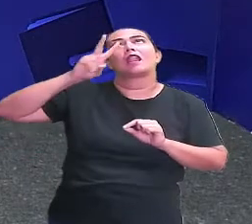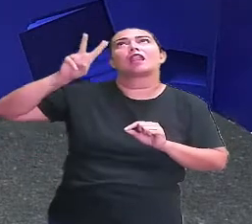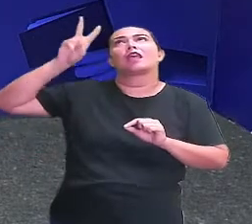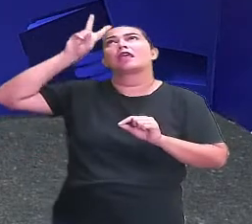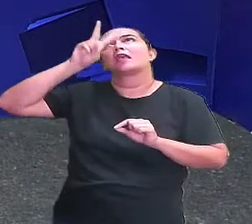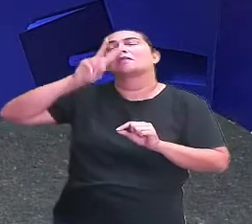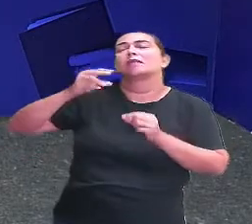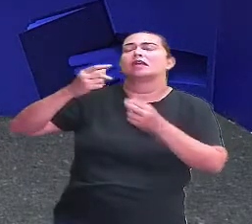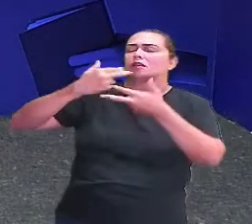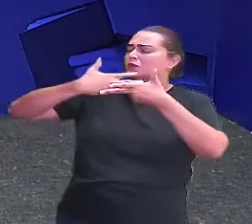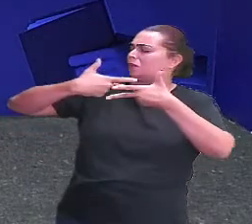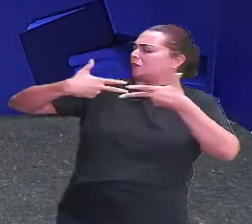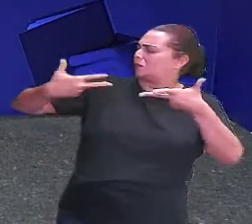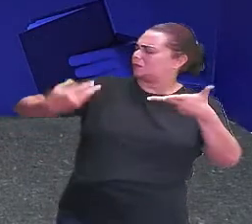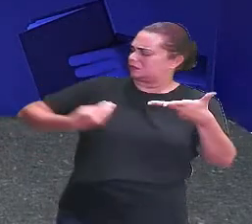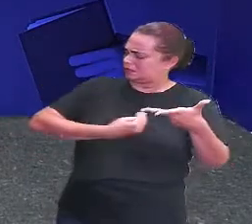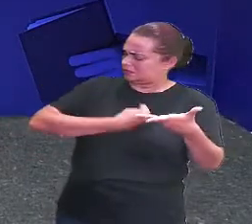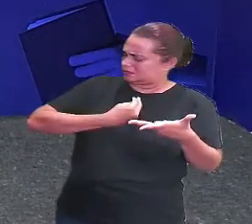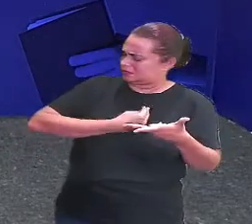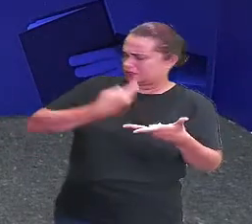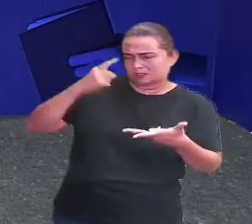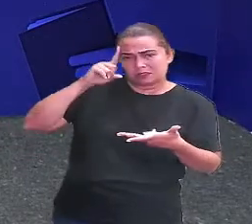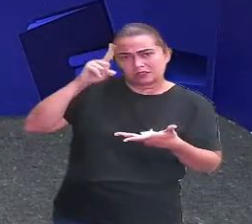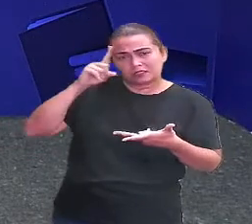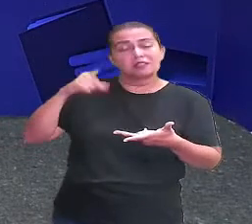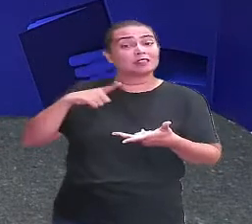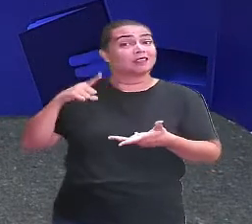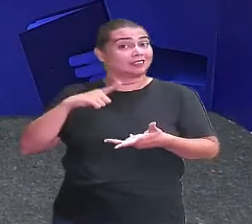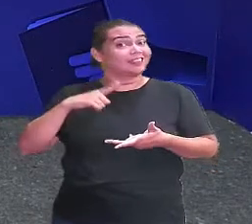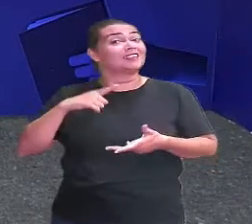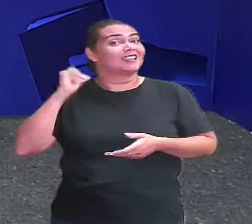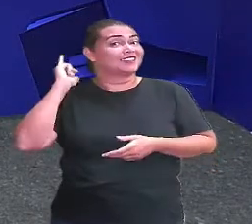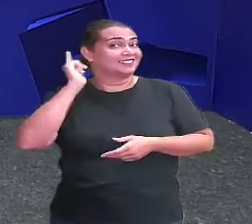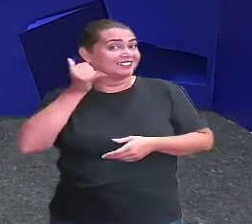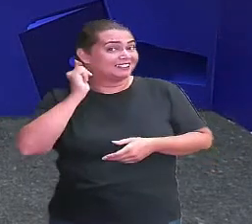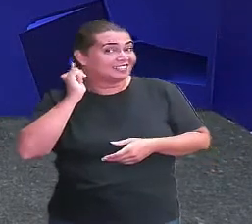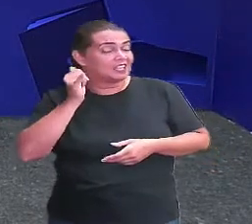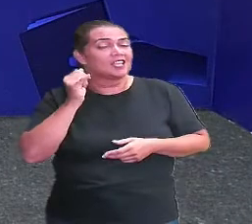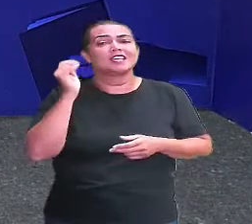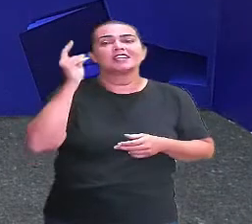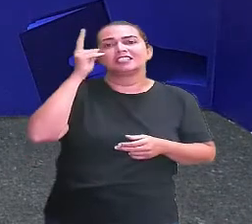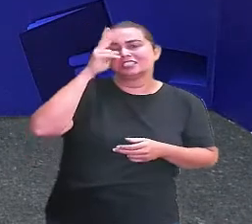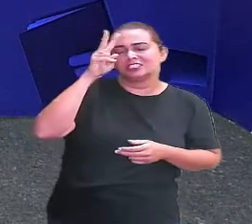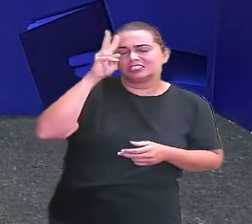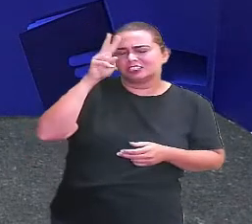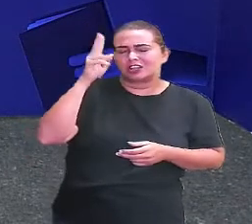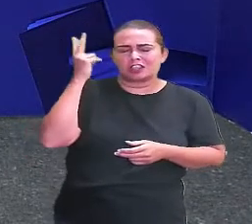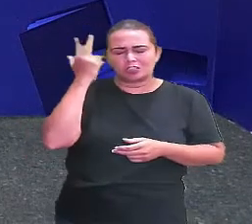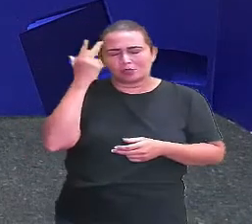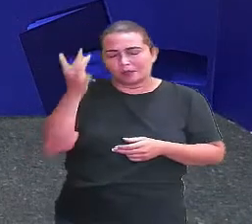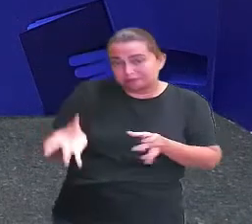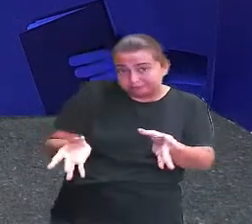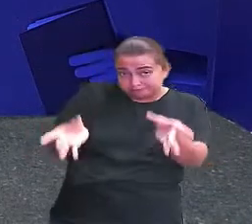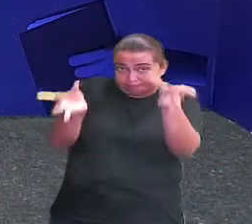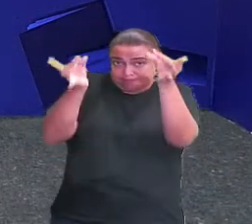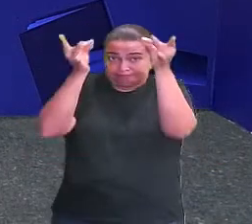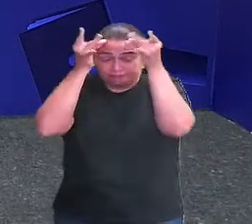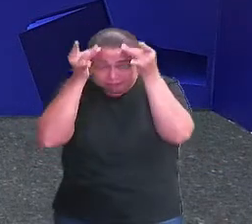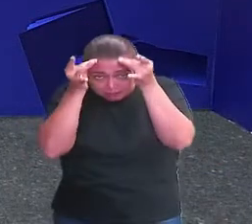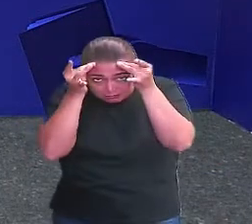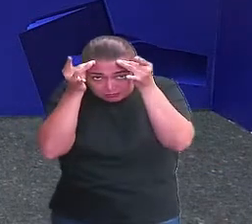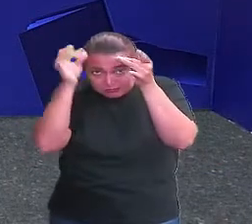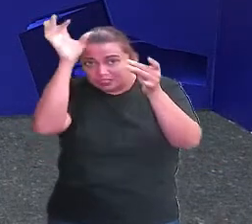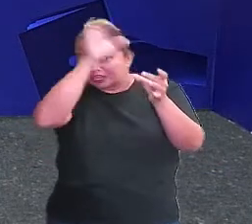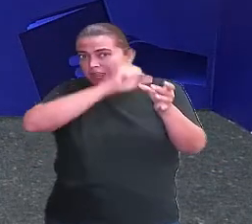our daily life, and we will also have a story, story, very light, very quiet, to fix better the